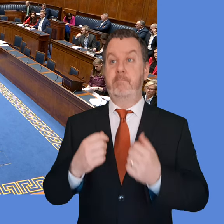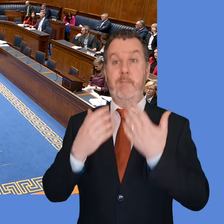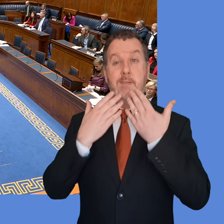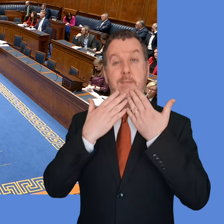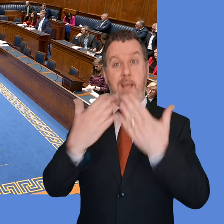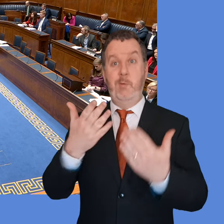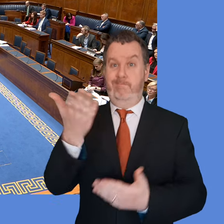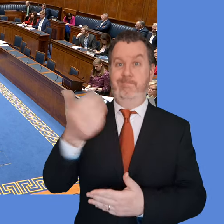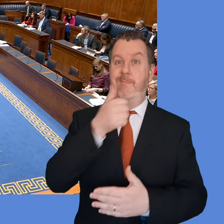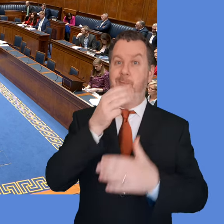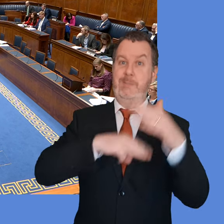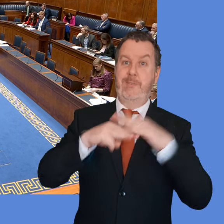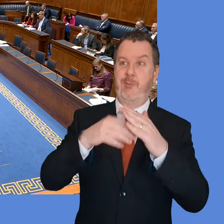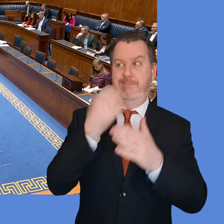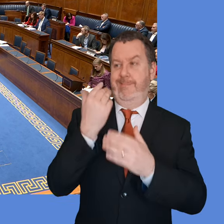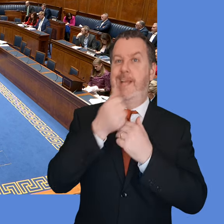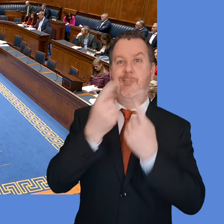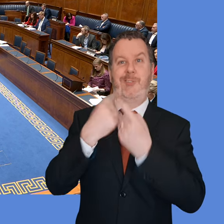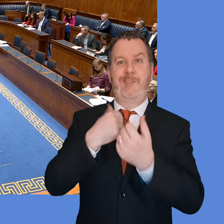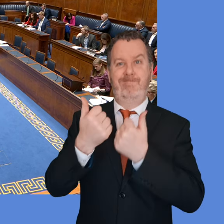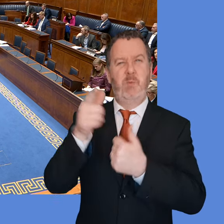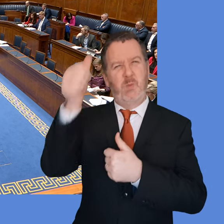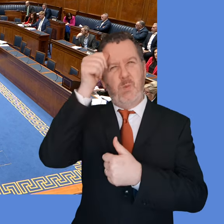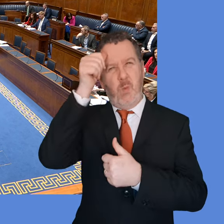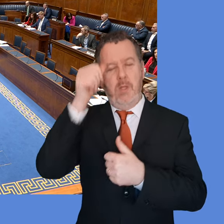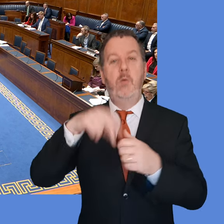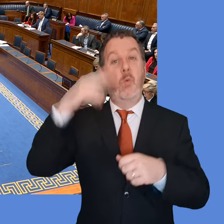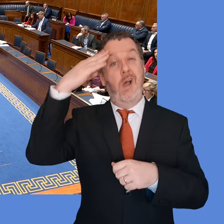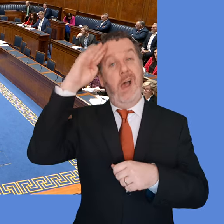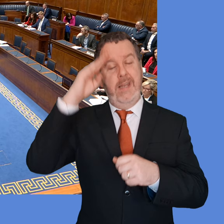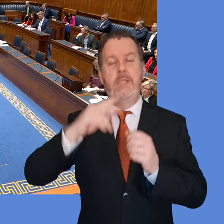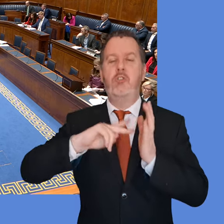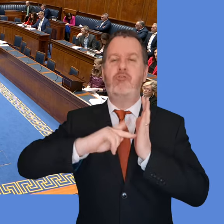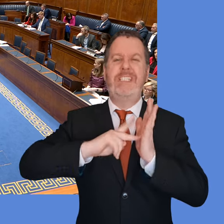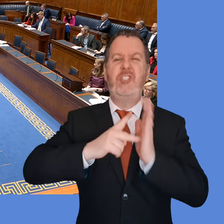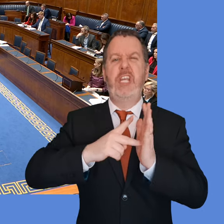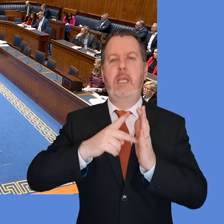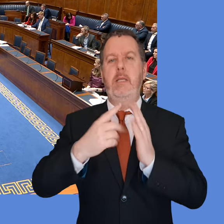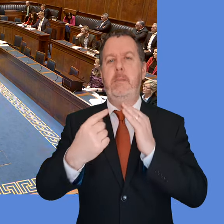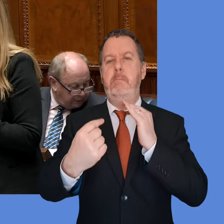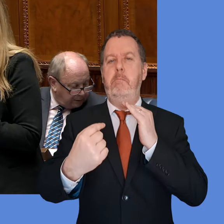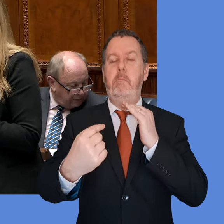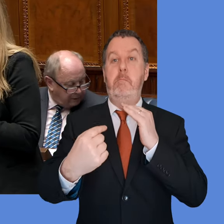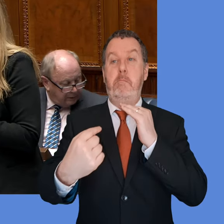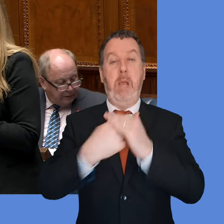Thank you, Mr Speaker, and I thank the First Minister for our answer. The First Minister will be aware that the Northern Ireland Strategic